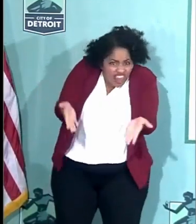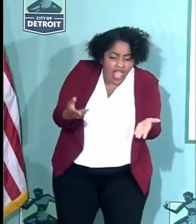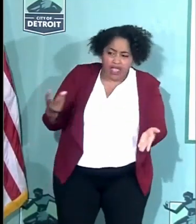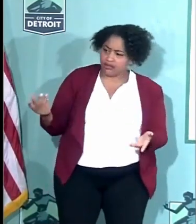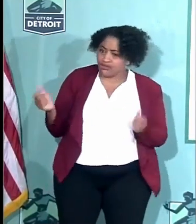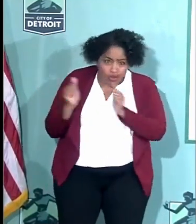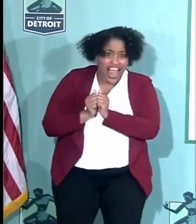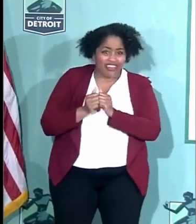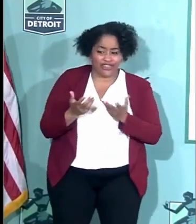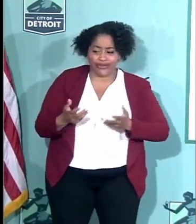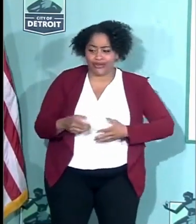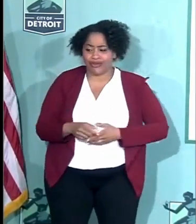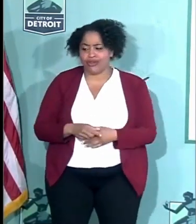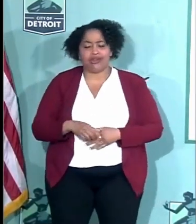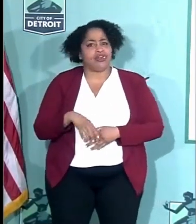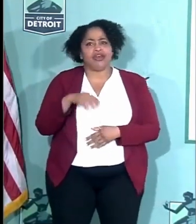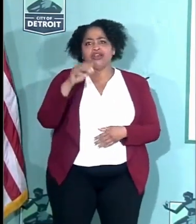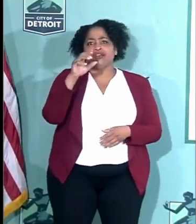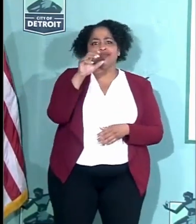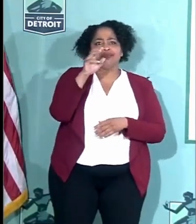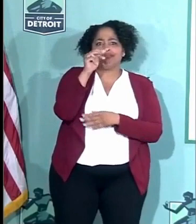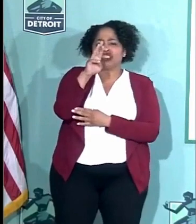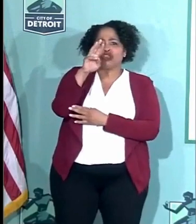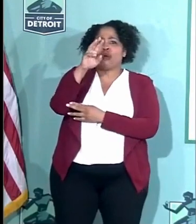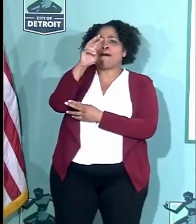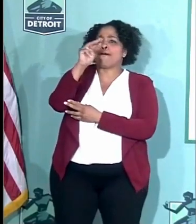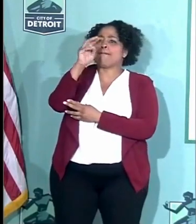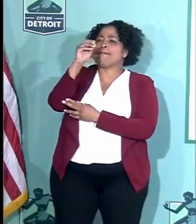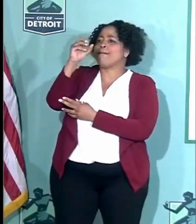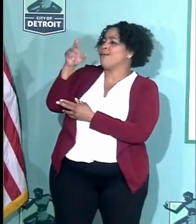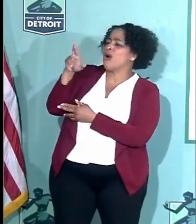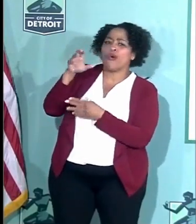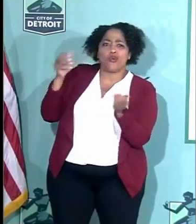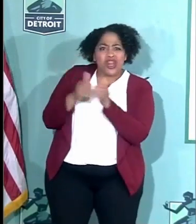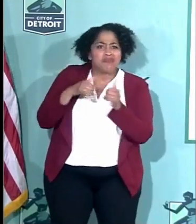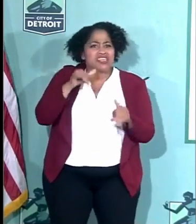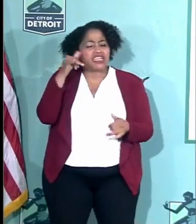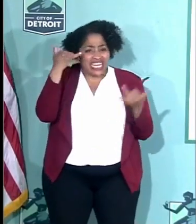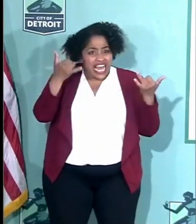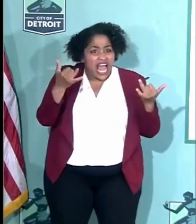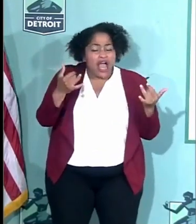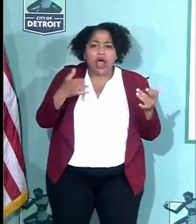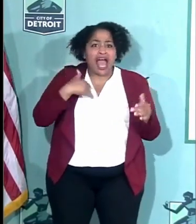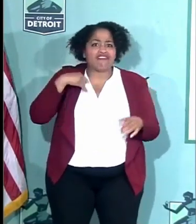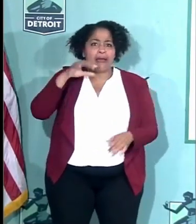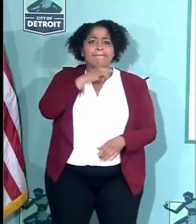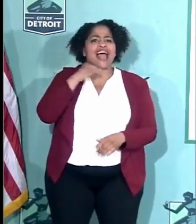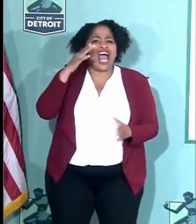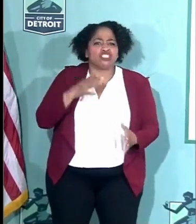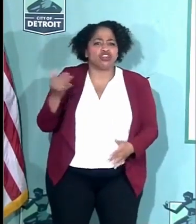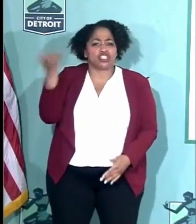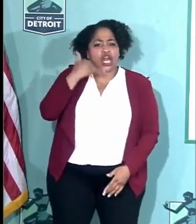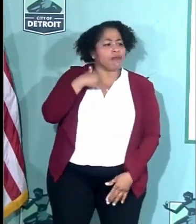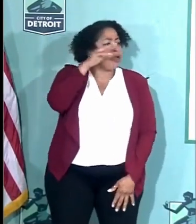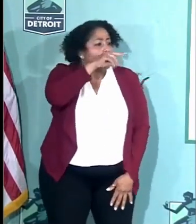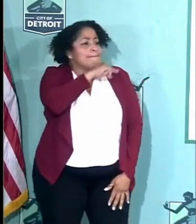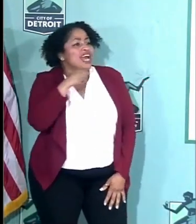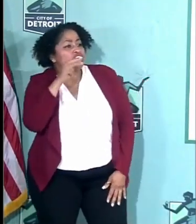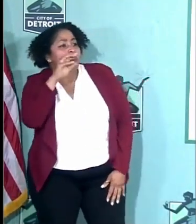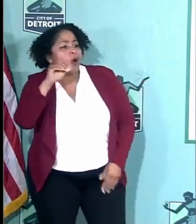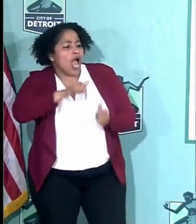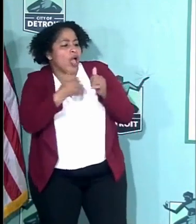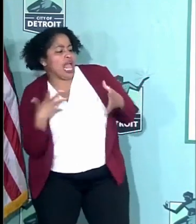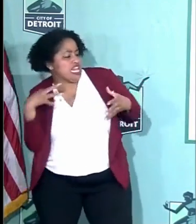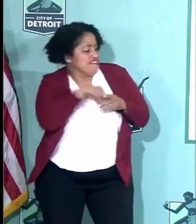and Brother Jacob Moore was with me yesterday, just all these guys, and I got pastors now calling me, Pastor Mo, how can I get